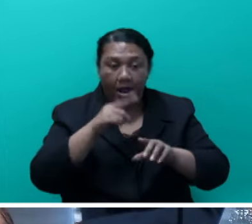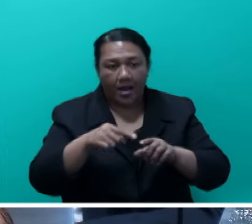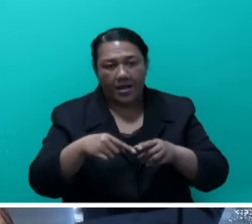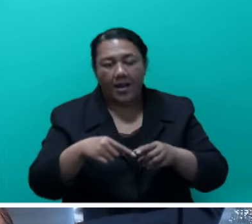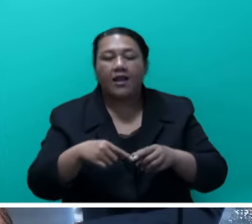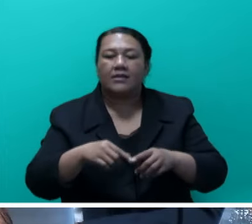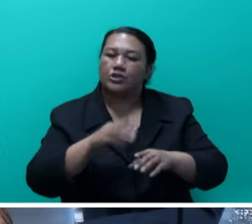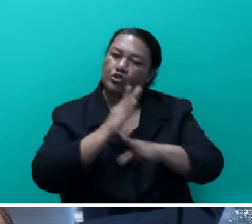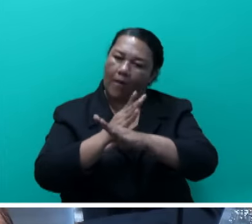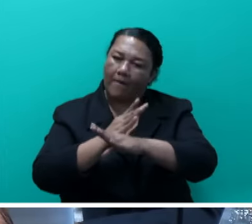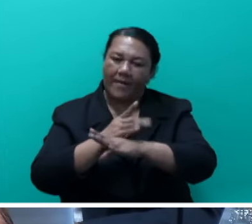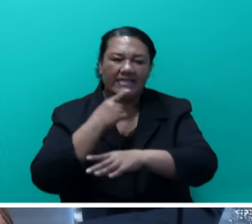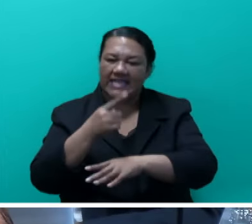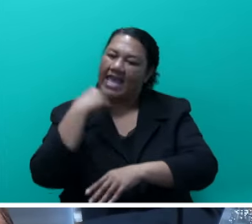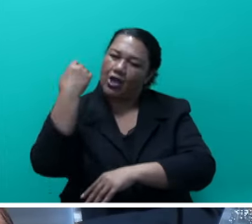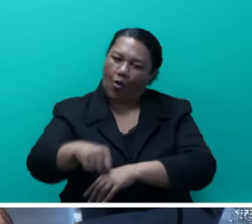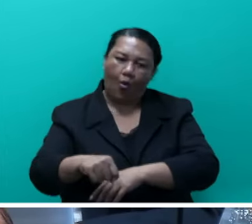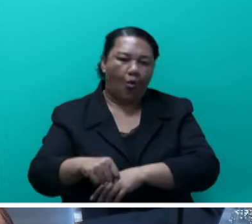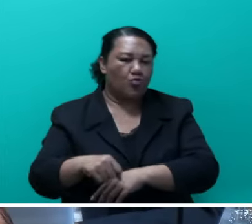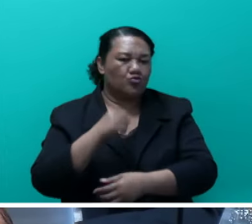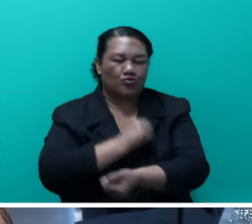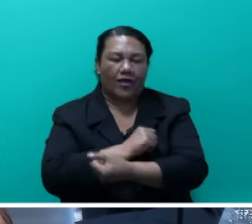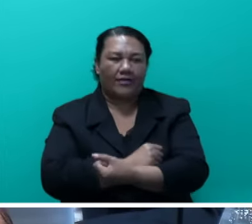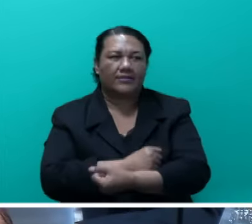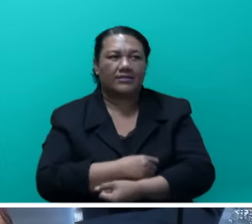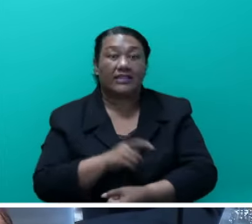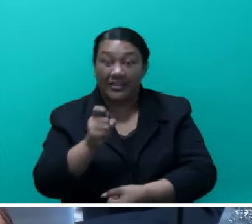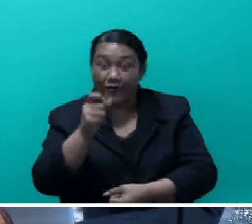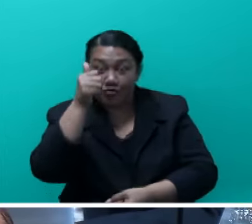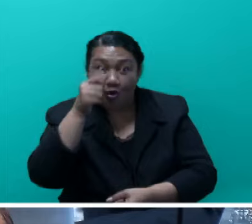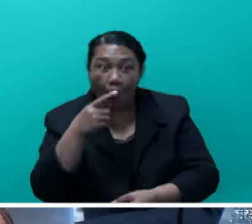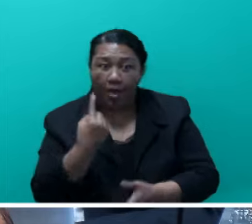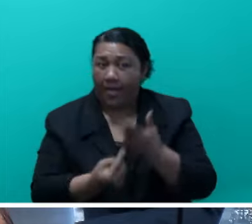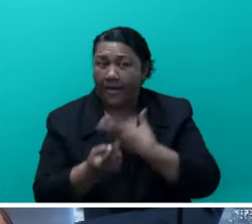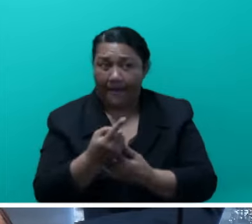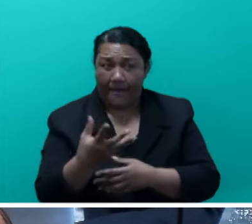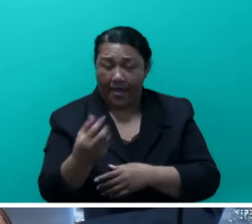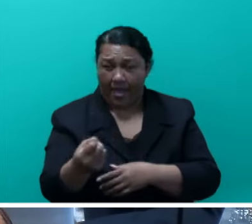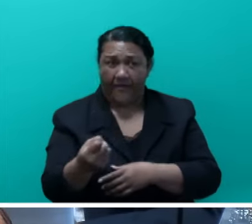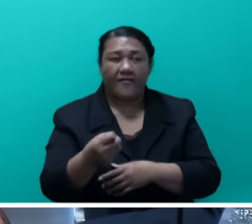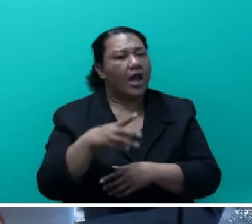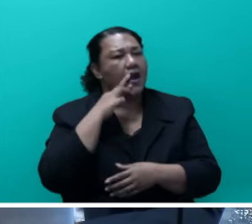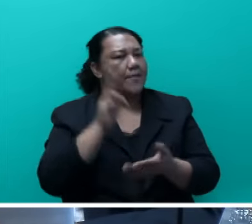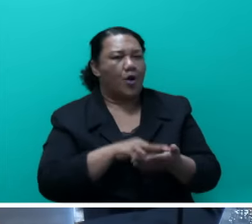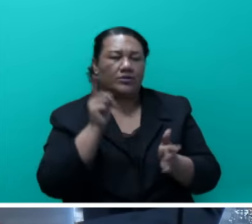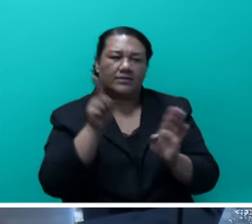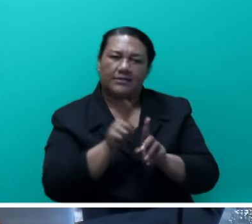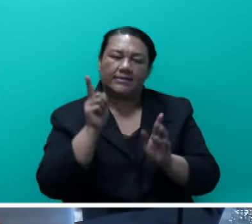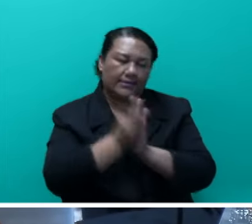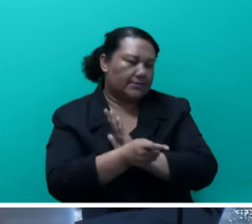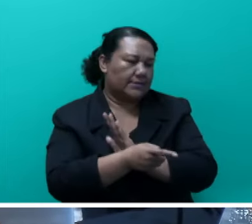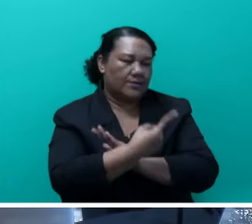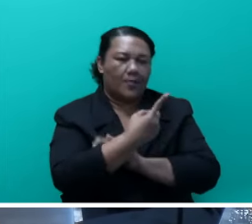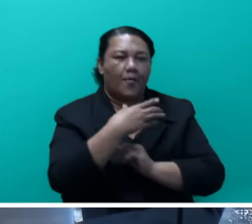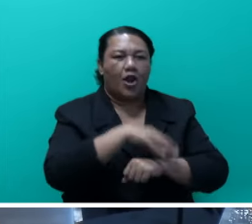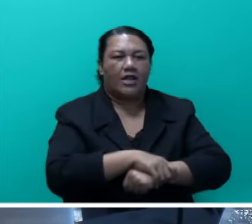not engage in it, do not sell it. If you know what's happening, then you must report it to the police or the proper agency. That's